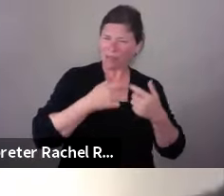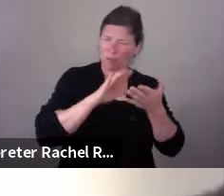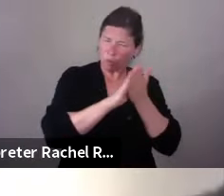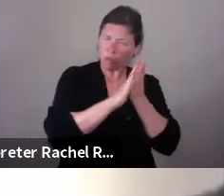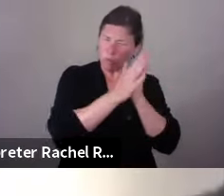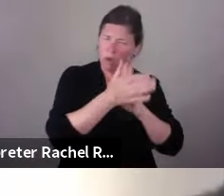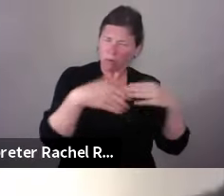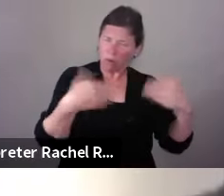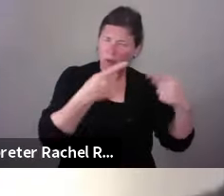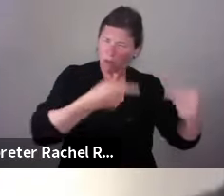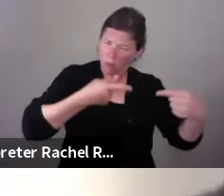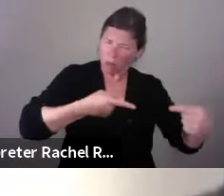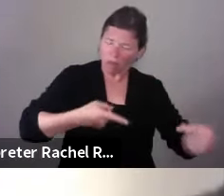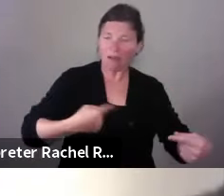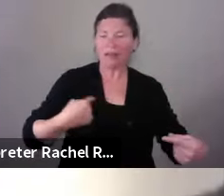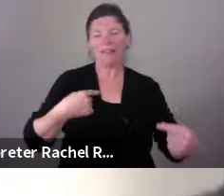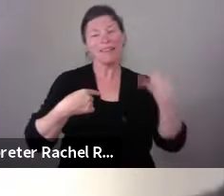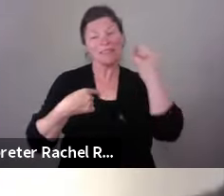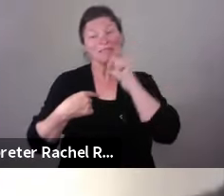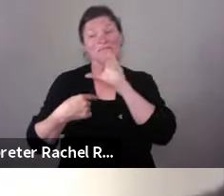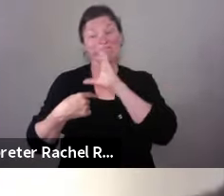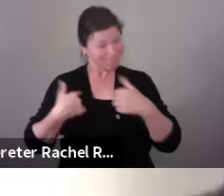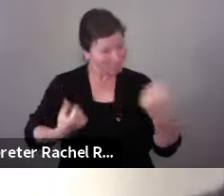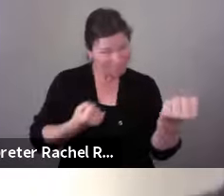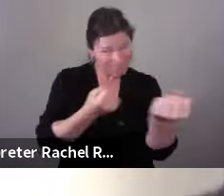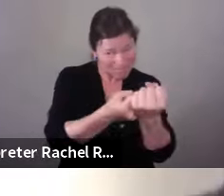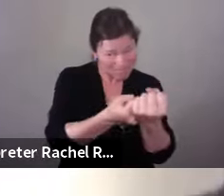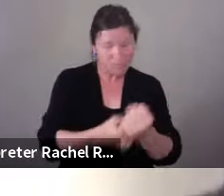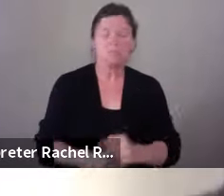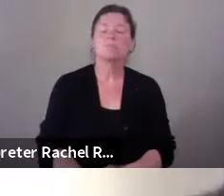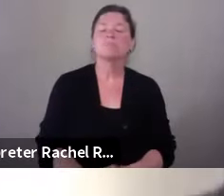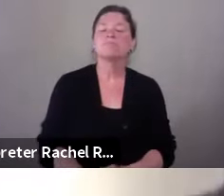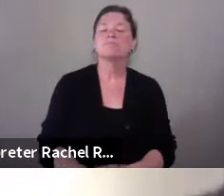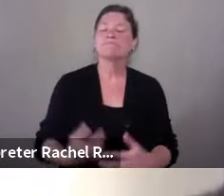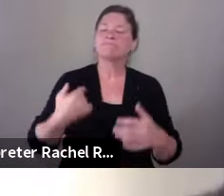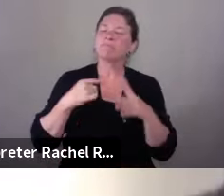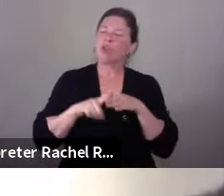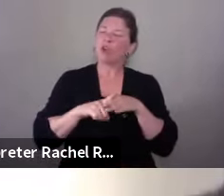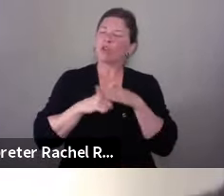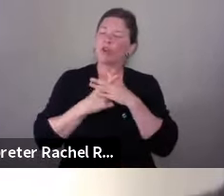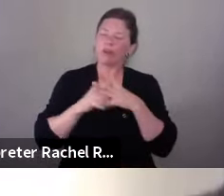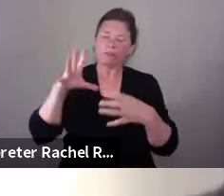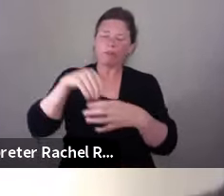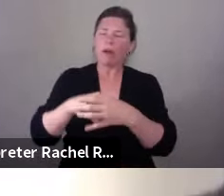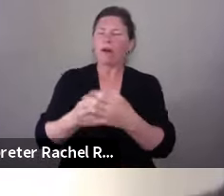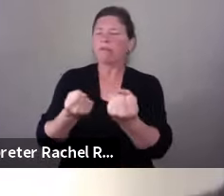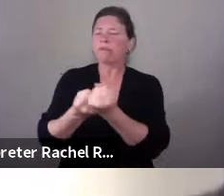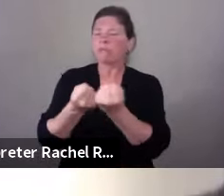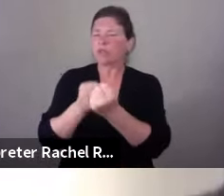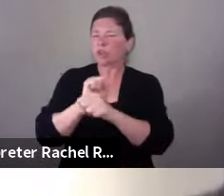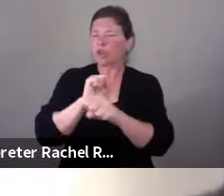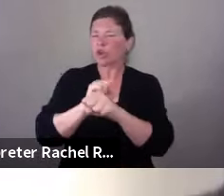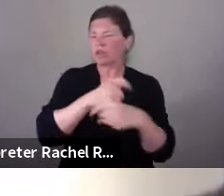I've been doing advocacy work in one form or another for since I was 18 for others, but